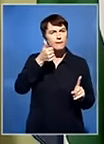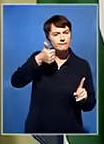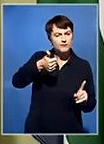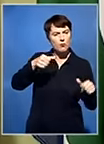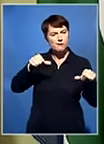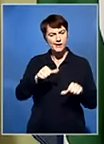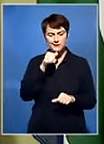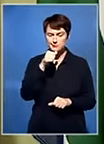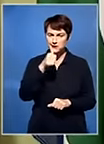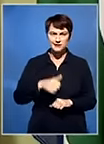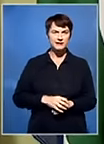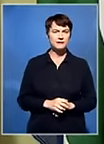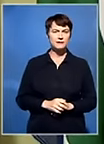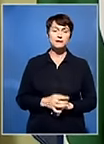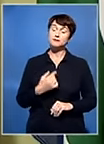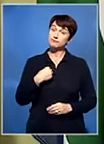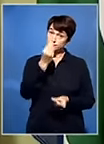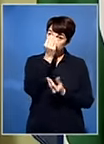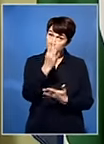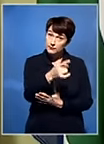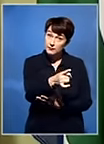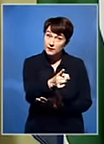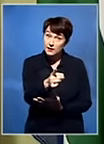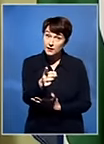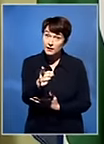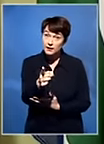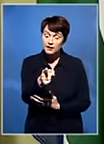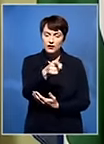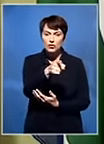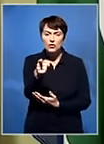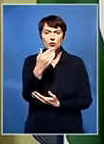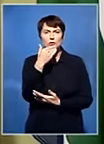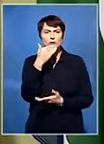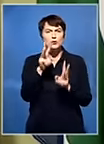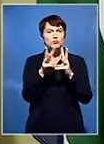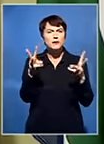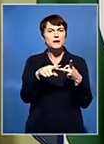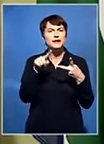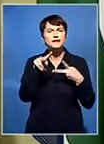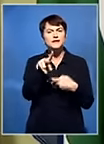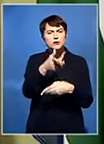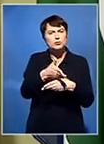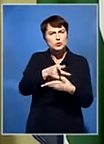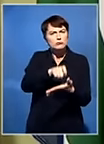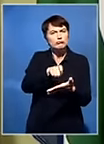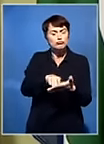I say to you, journalists, thank you for